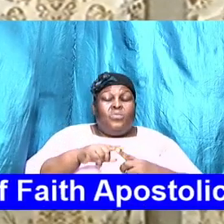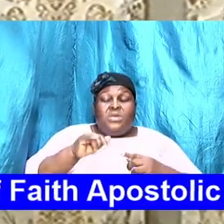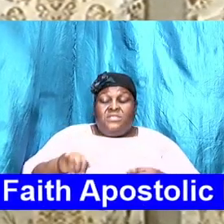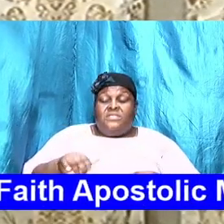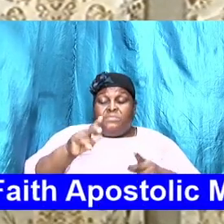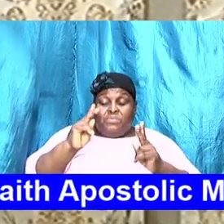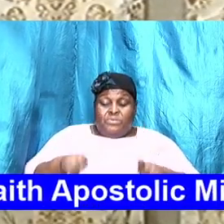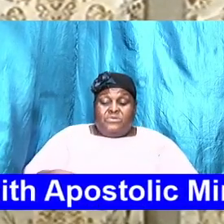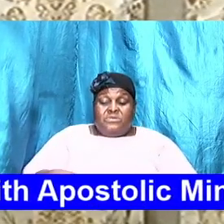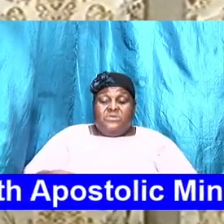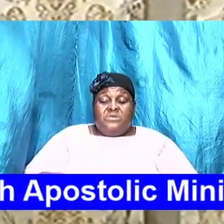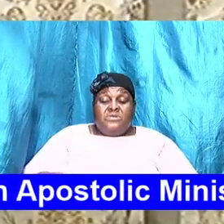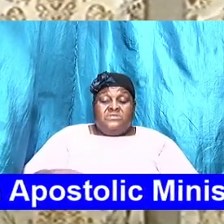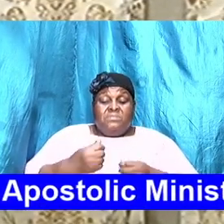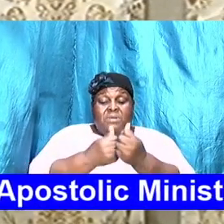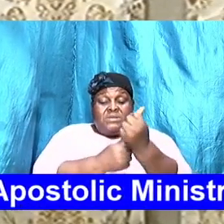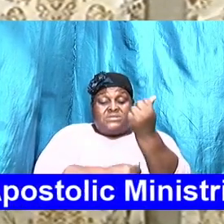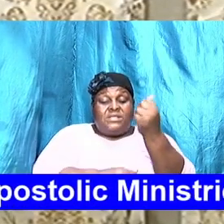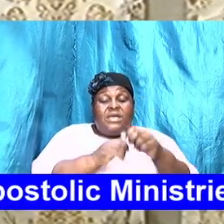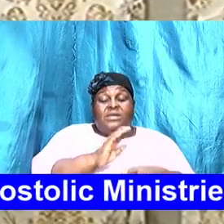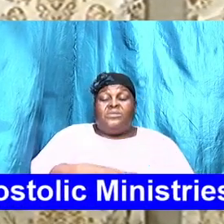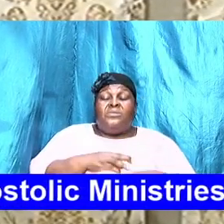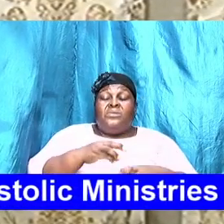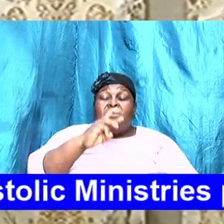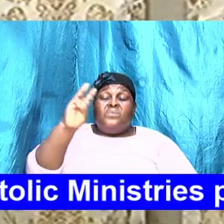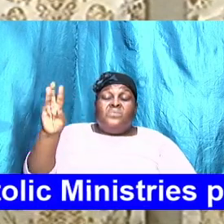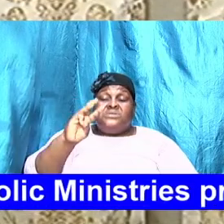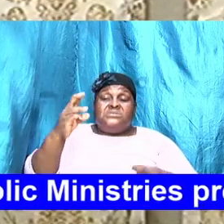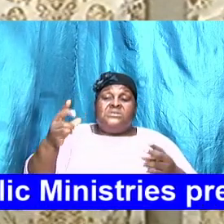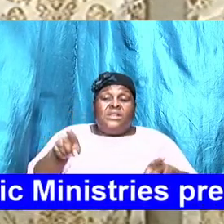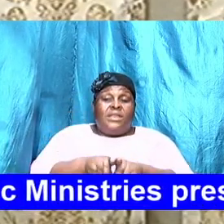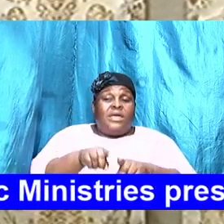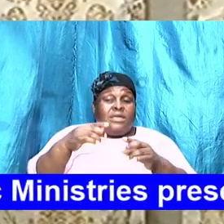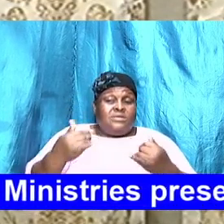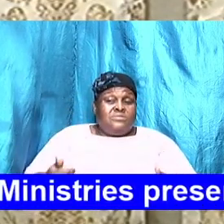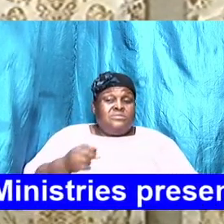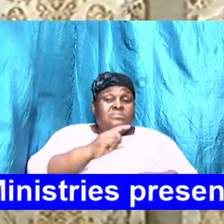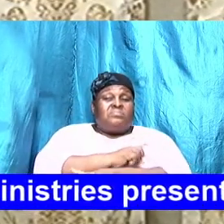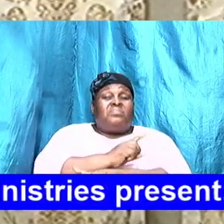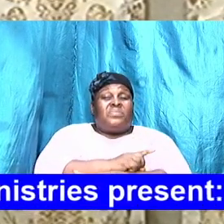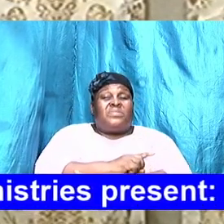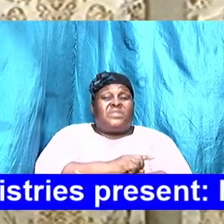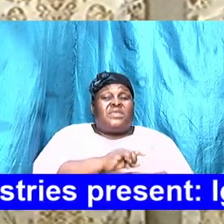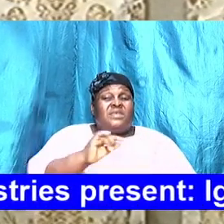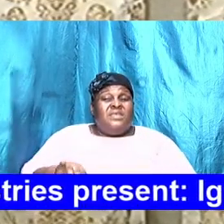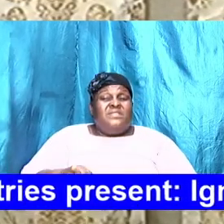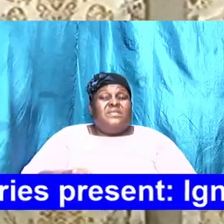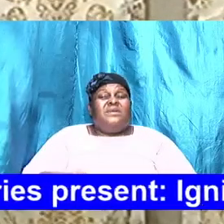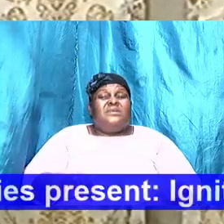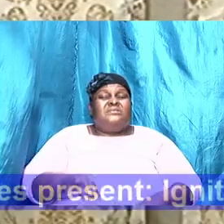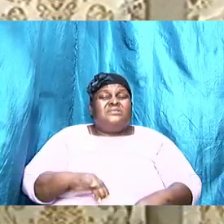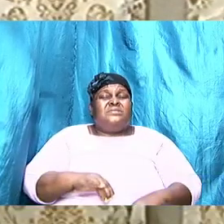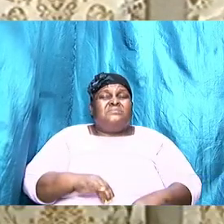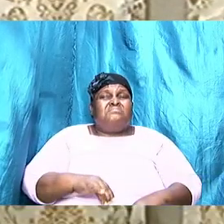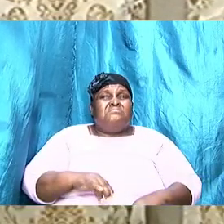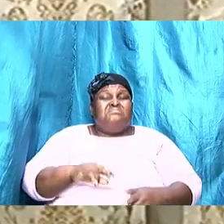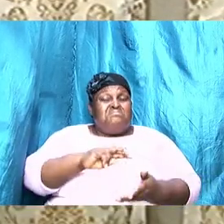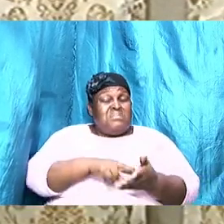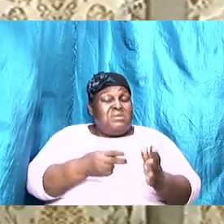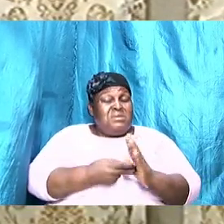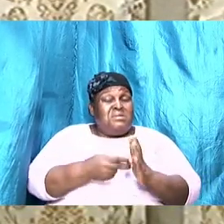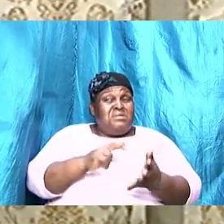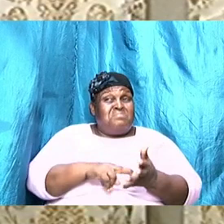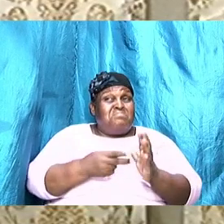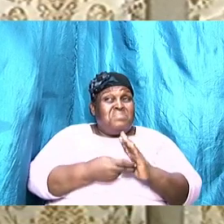walks out on a Wednesday like today, it means that that was the culmination of weeks or months